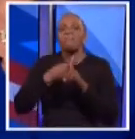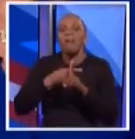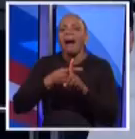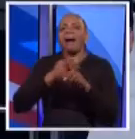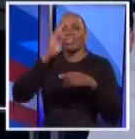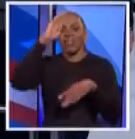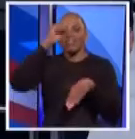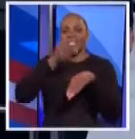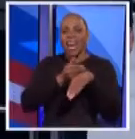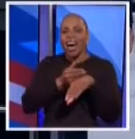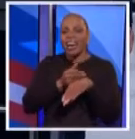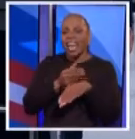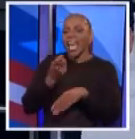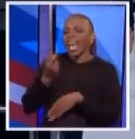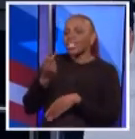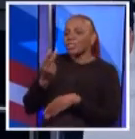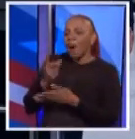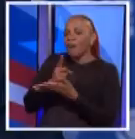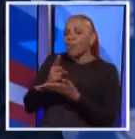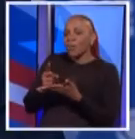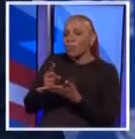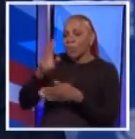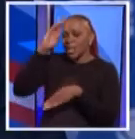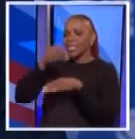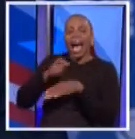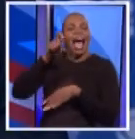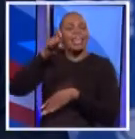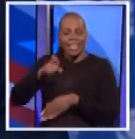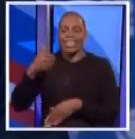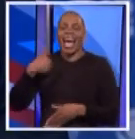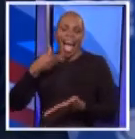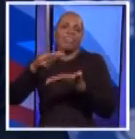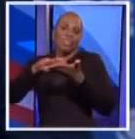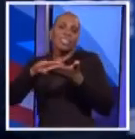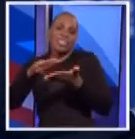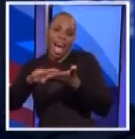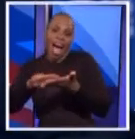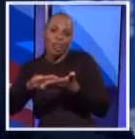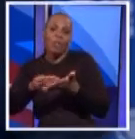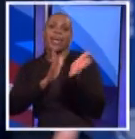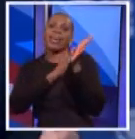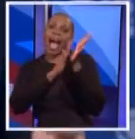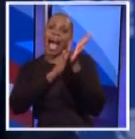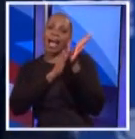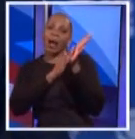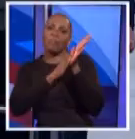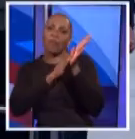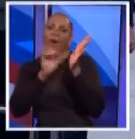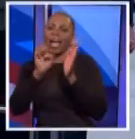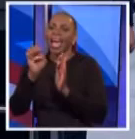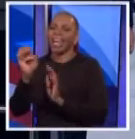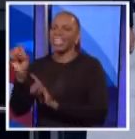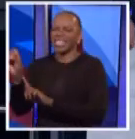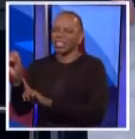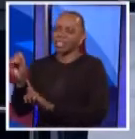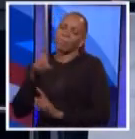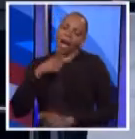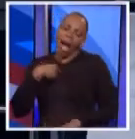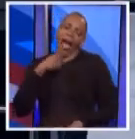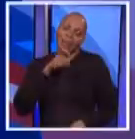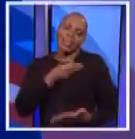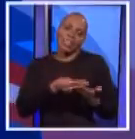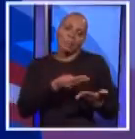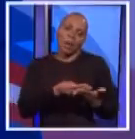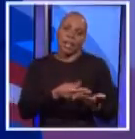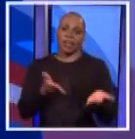have a 12-week-old son, Miles. And no, I have to have the salary. But I applaud Elliot. But no, I need the money. Thank you. Okay. So we're going to